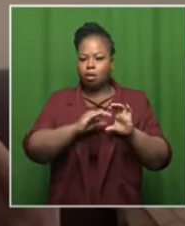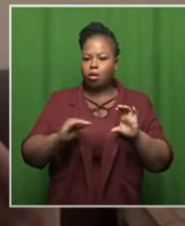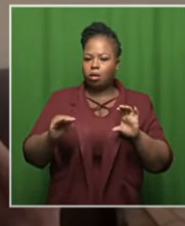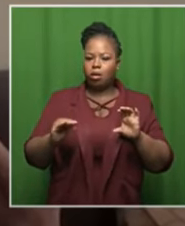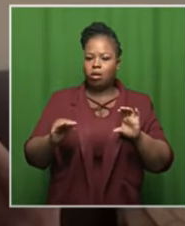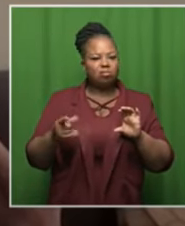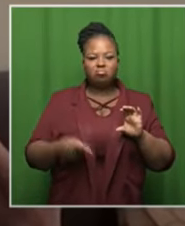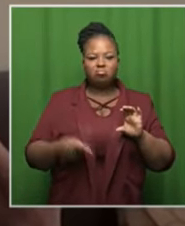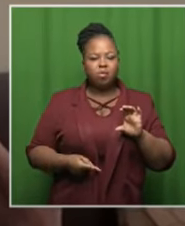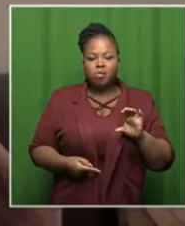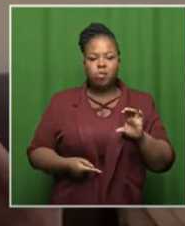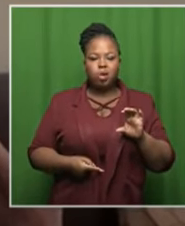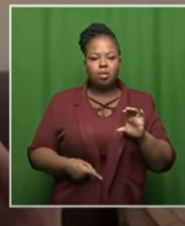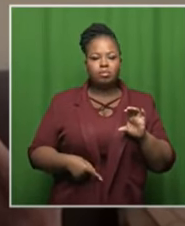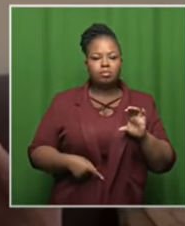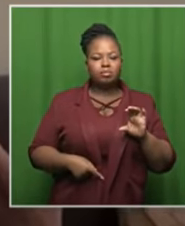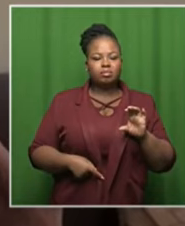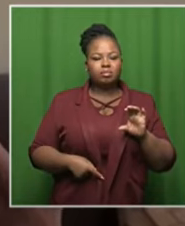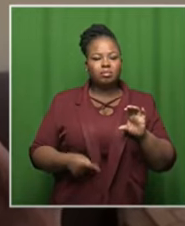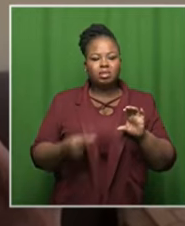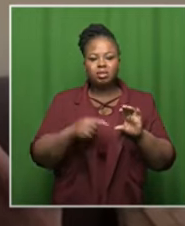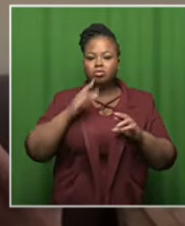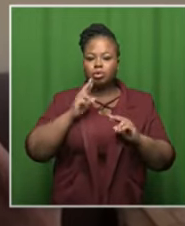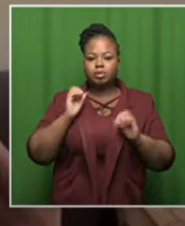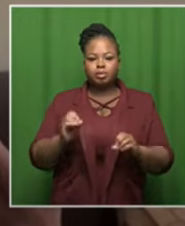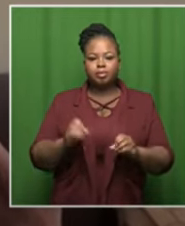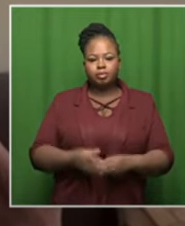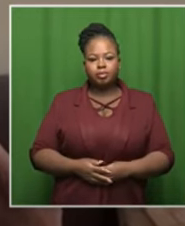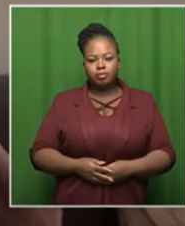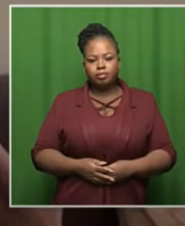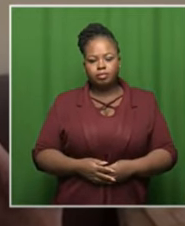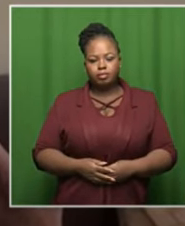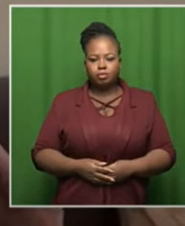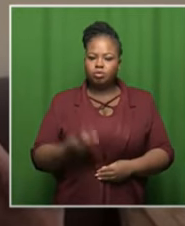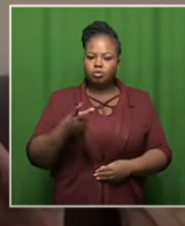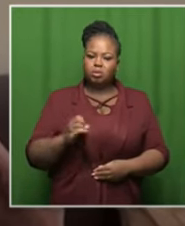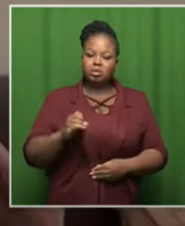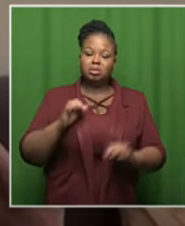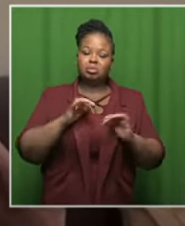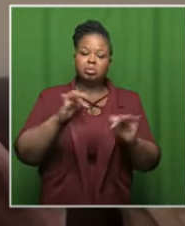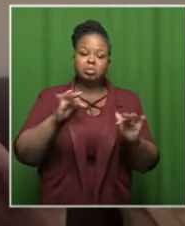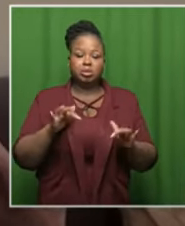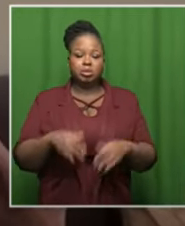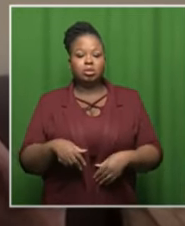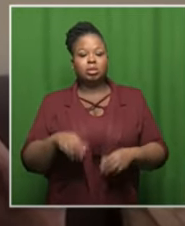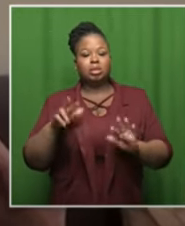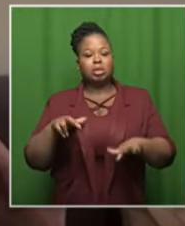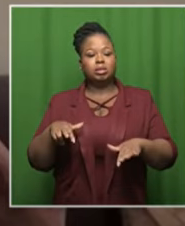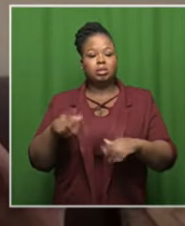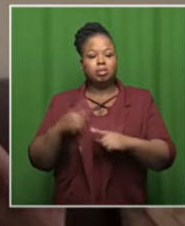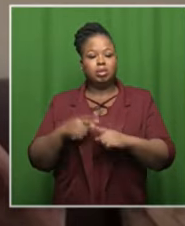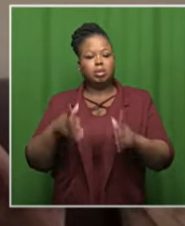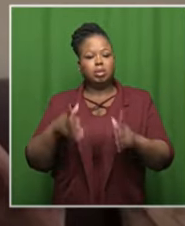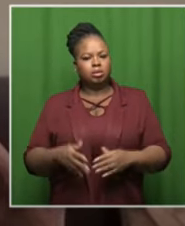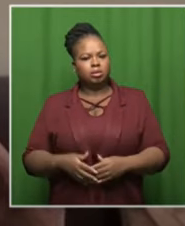account for the monies that they got they will send 20 uh people who will see officials and 18 players